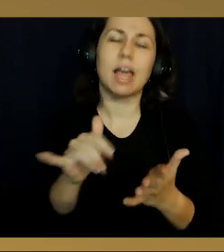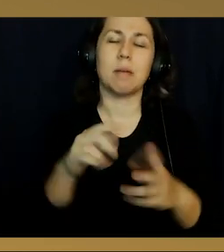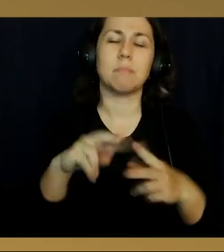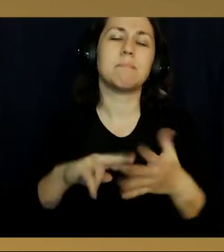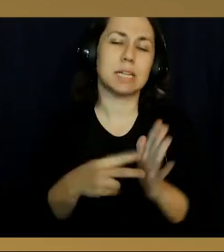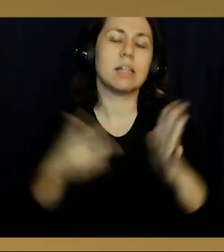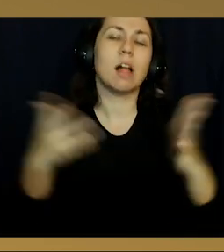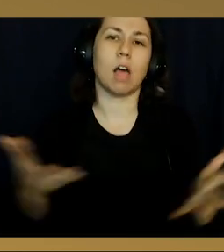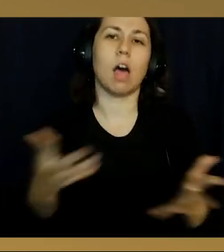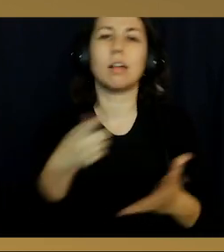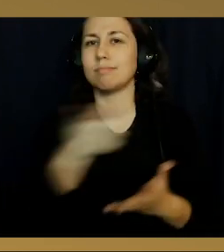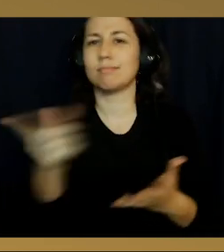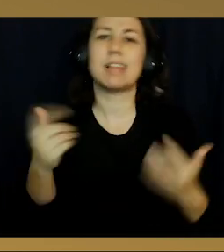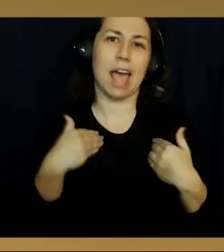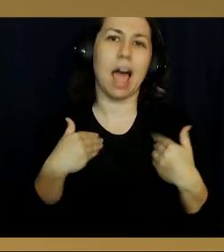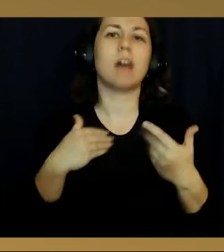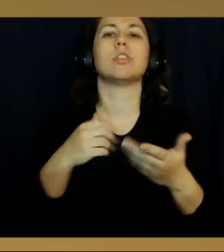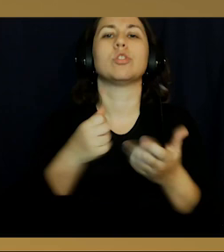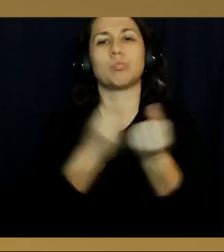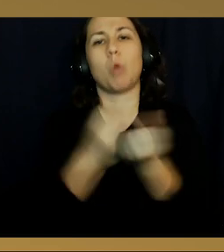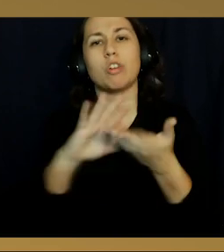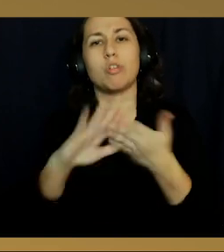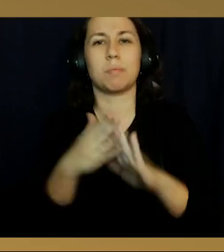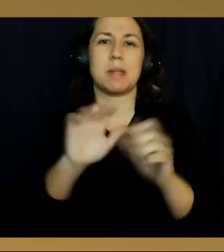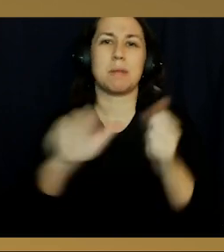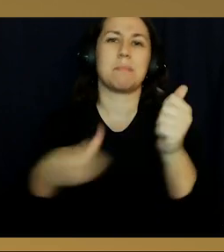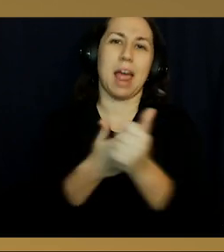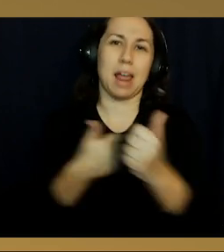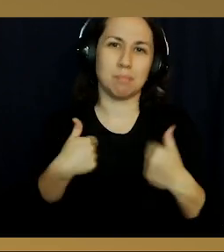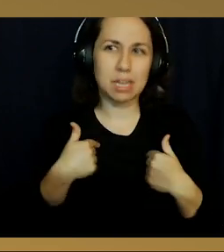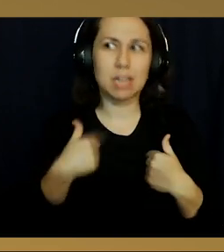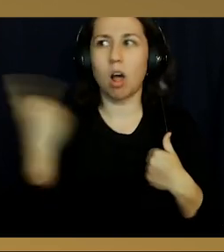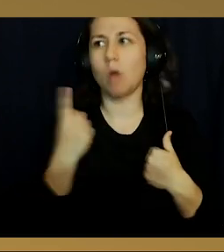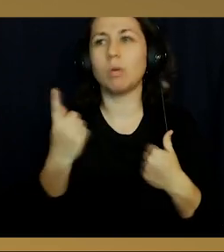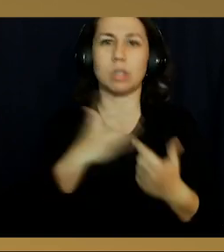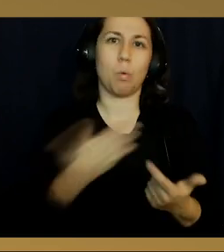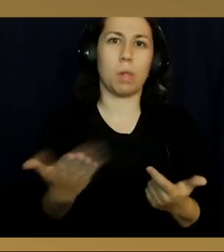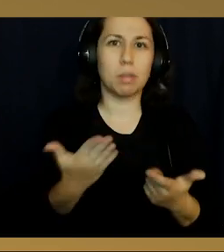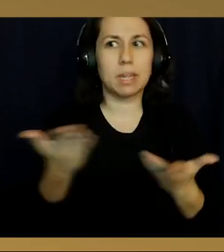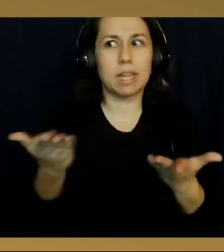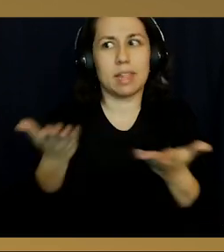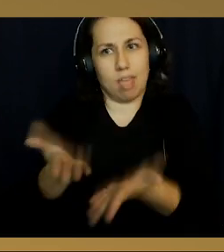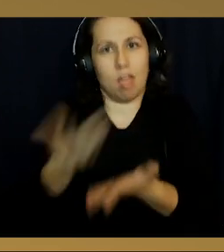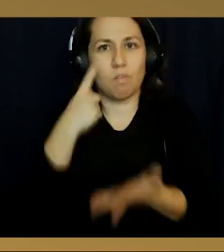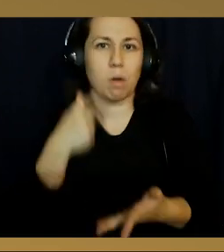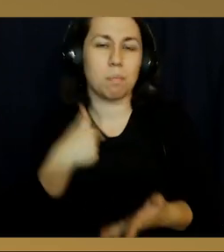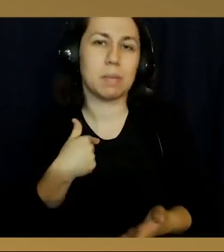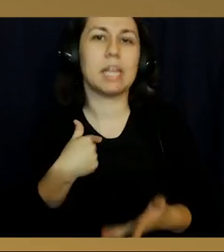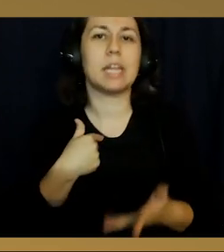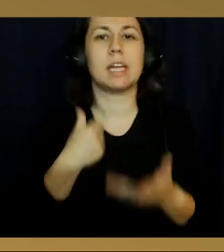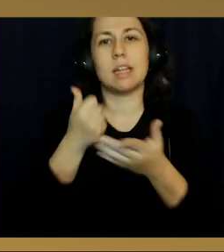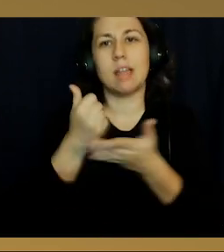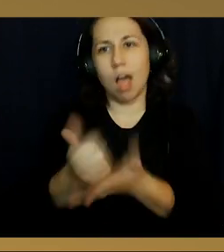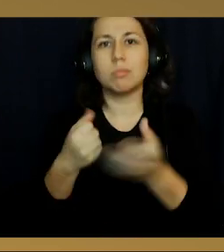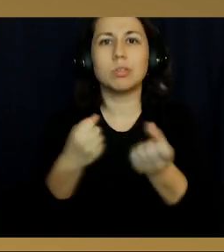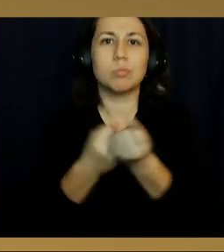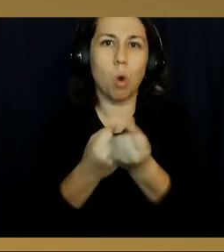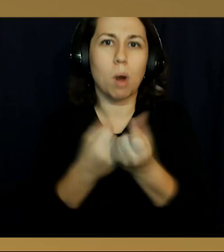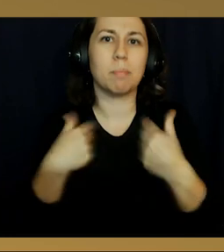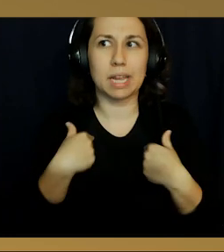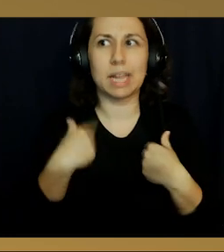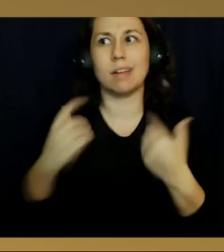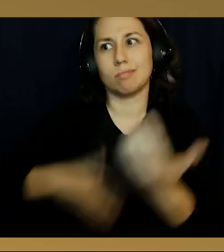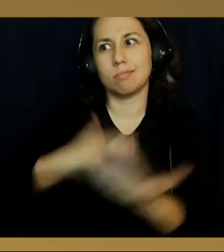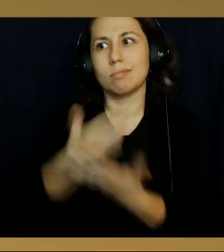educational health. And it means a lot to know that there's such a supportive community behind me, always willing to be there for me and to